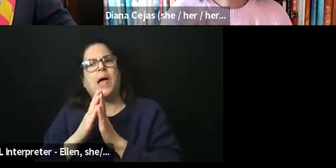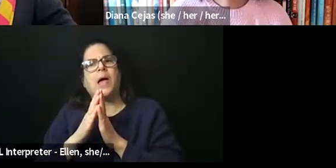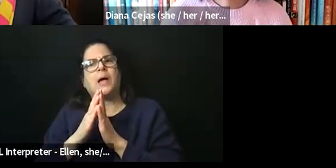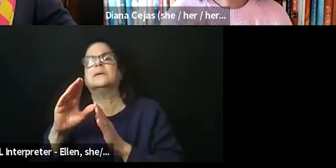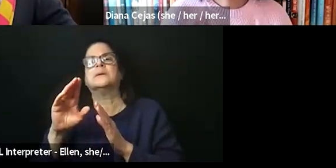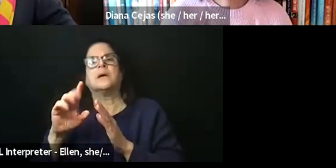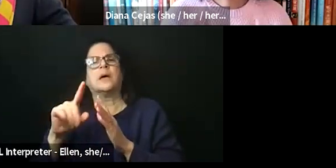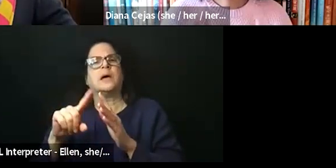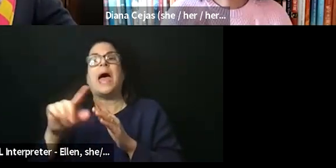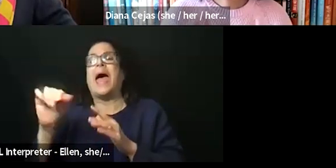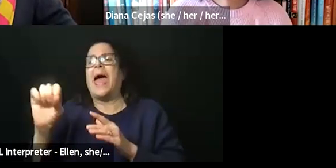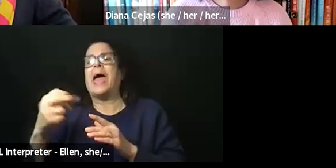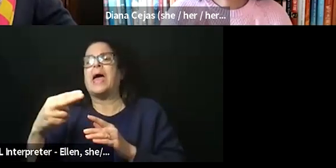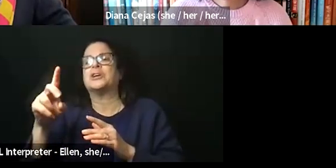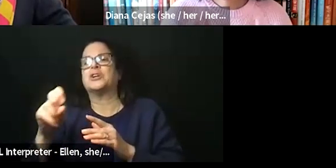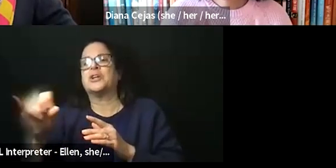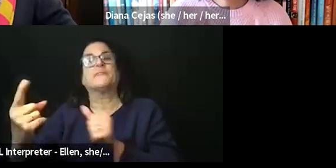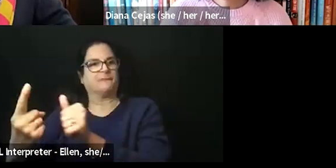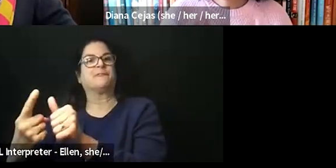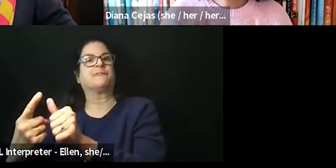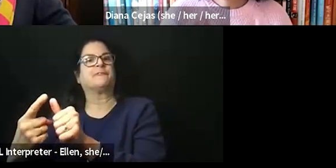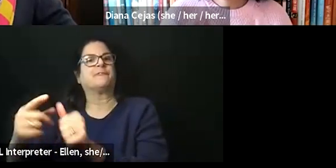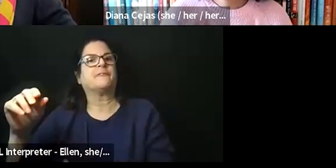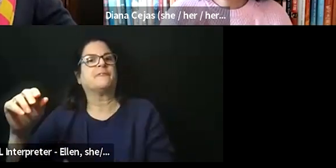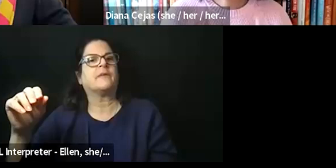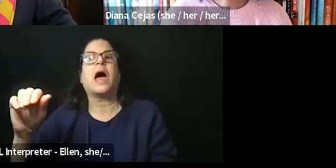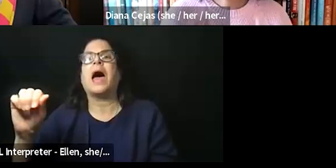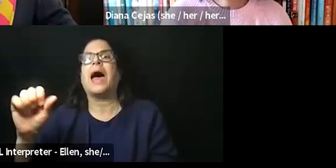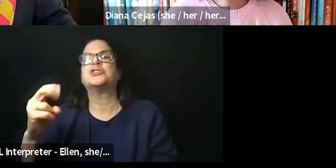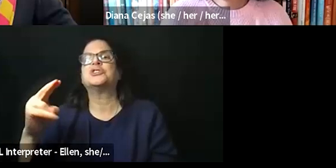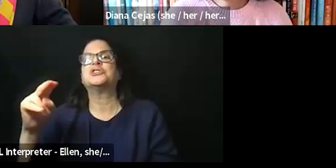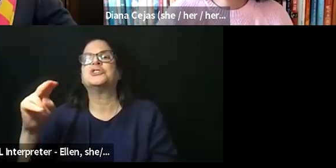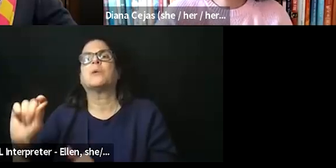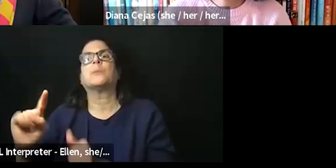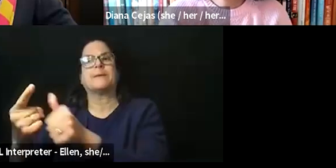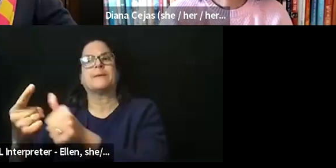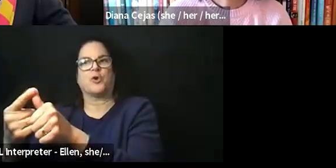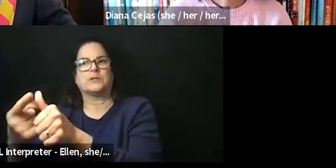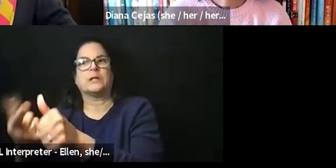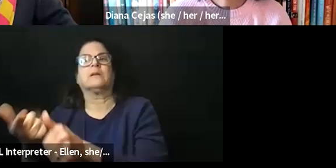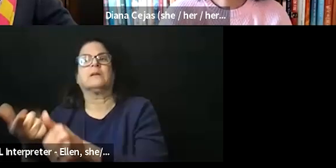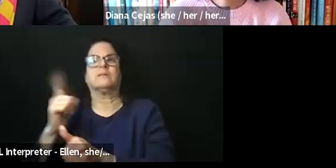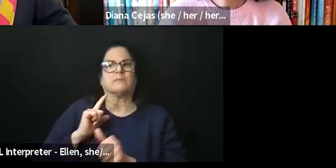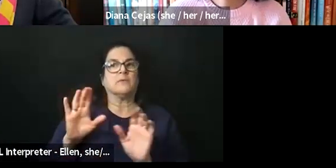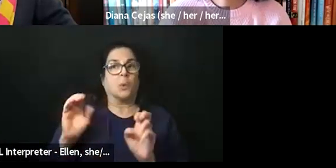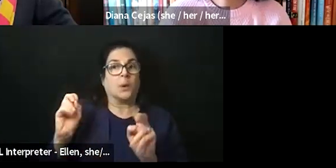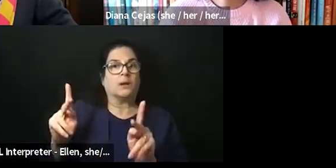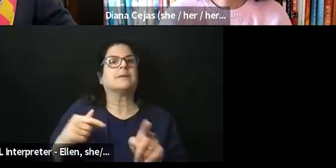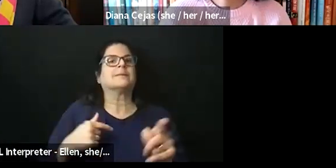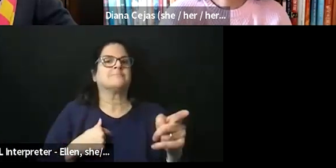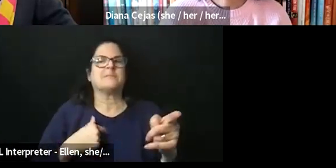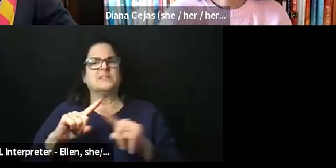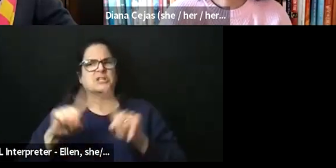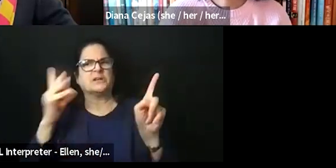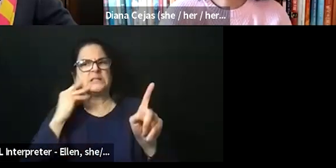first and then I'll chime in afterwards since we have a little bit different experience. Yeah. I'm so happy to, happy